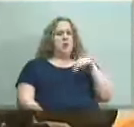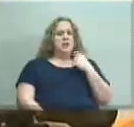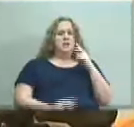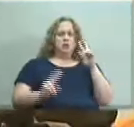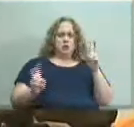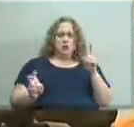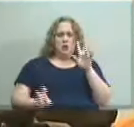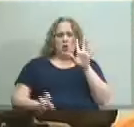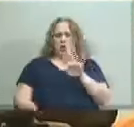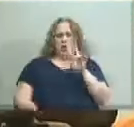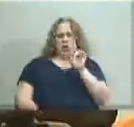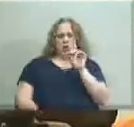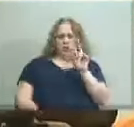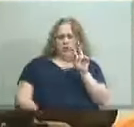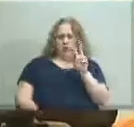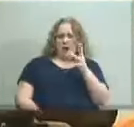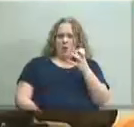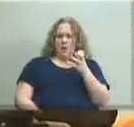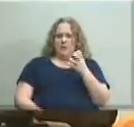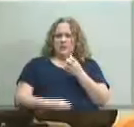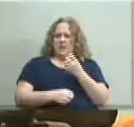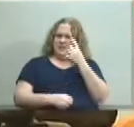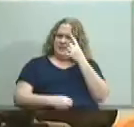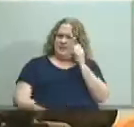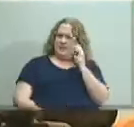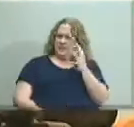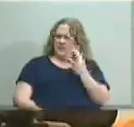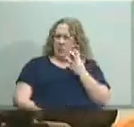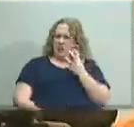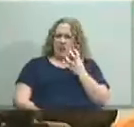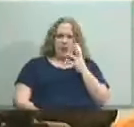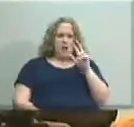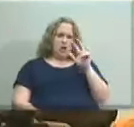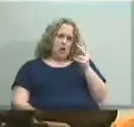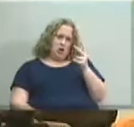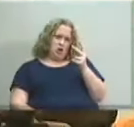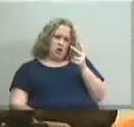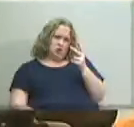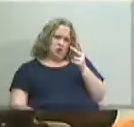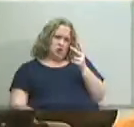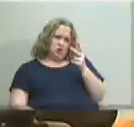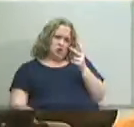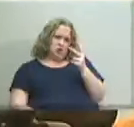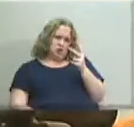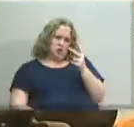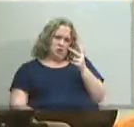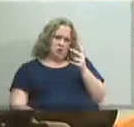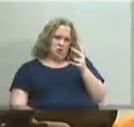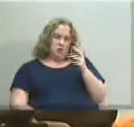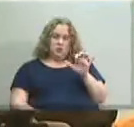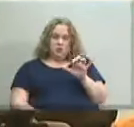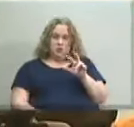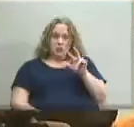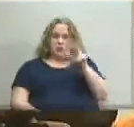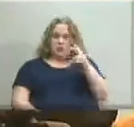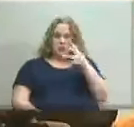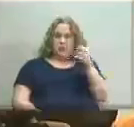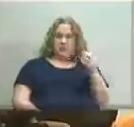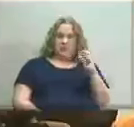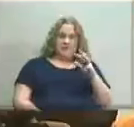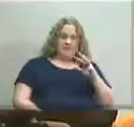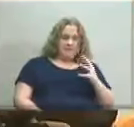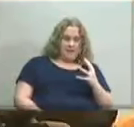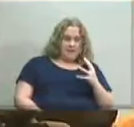was around november and i just wanted us to think if we wanted the third uh to do the third and fifth